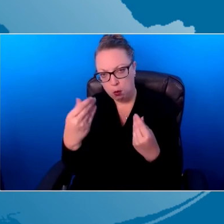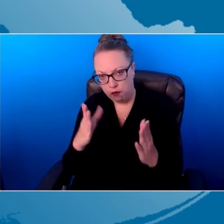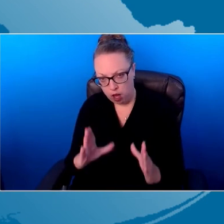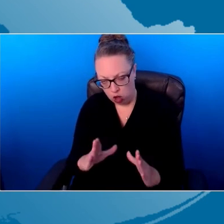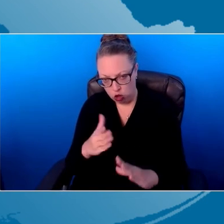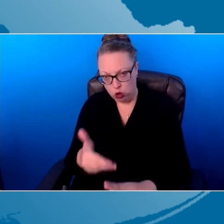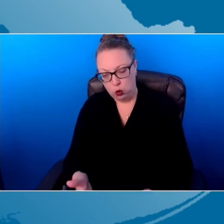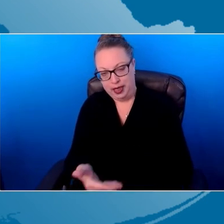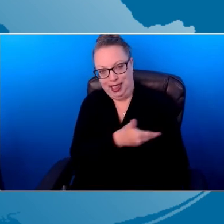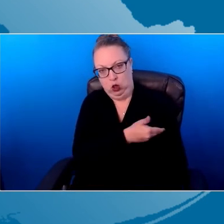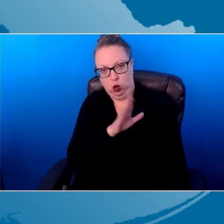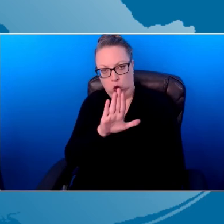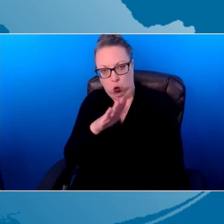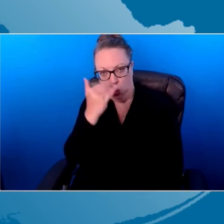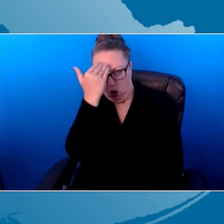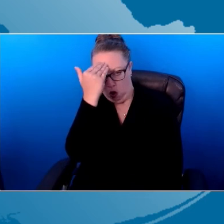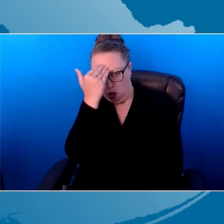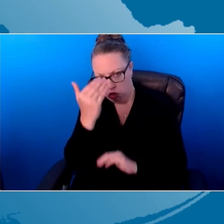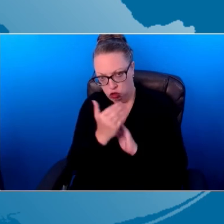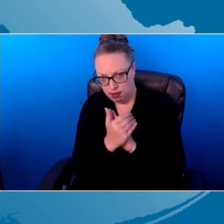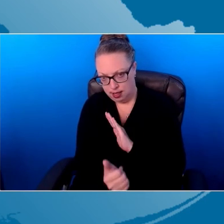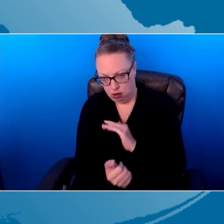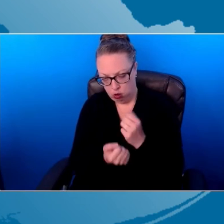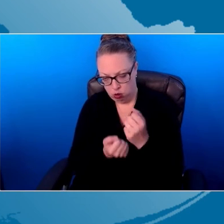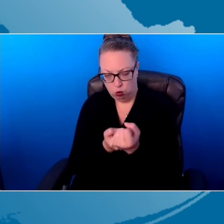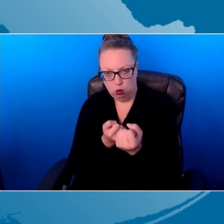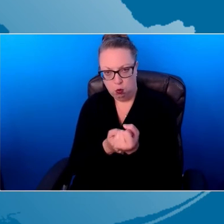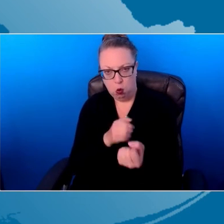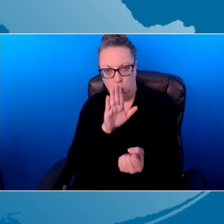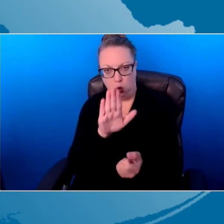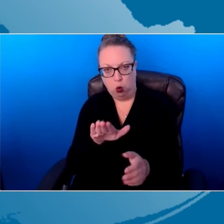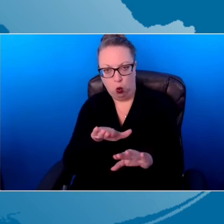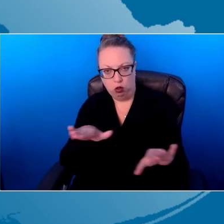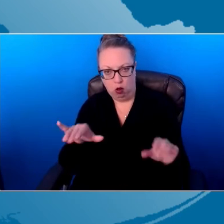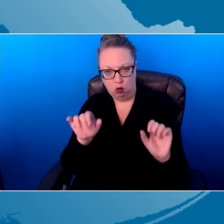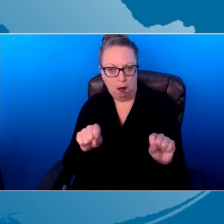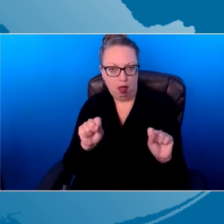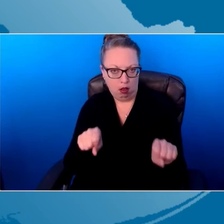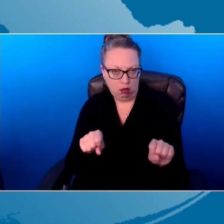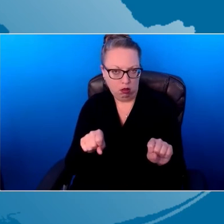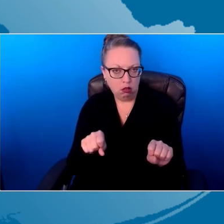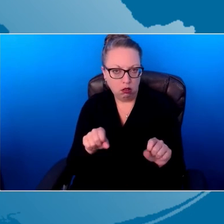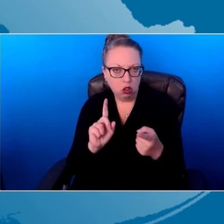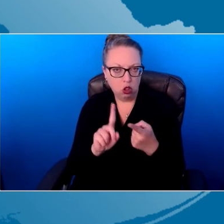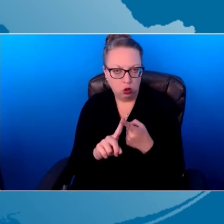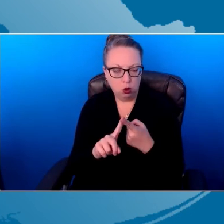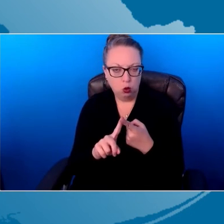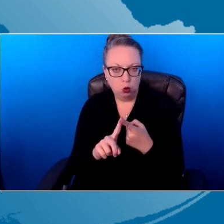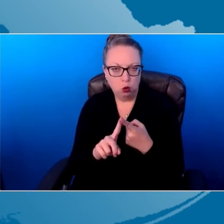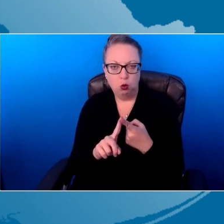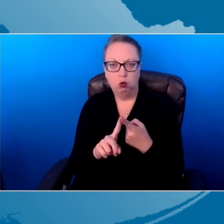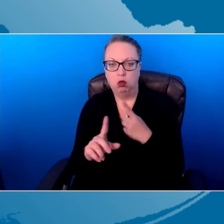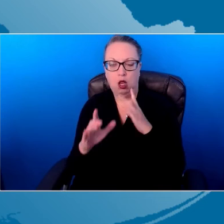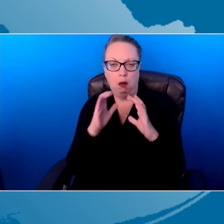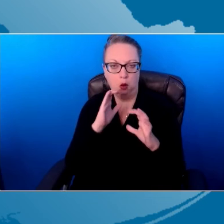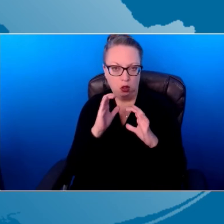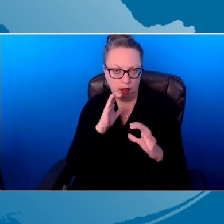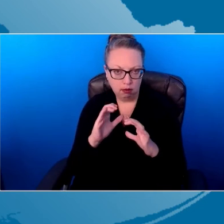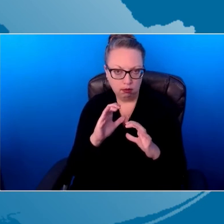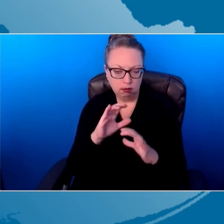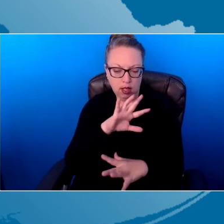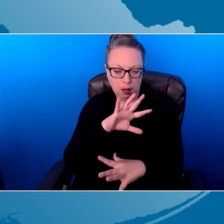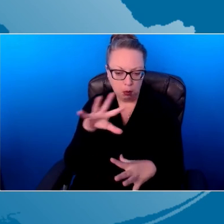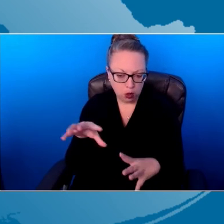increase your knowledge and skills to support your child's ability to communicate and participate